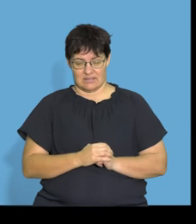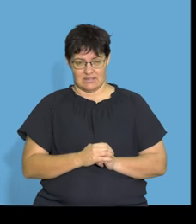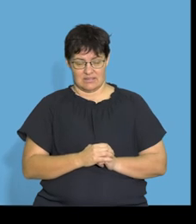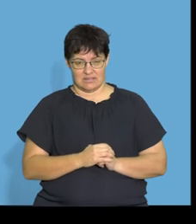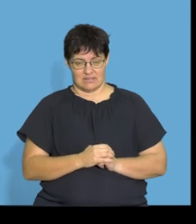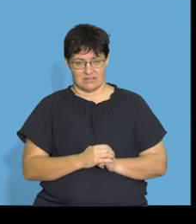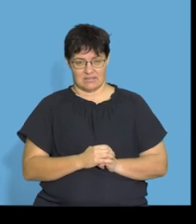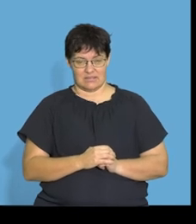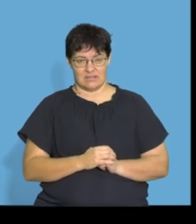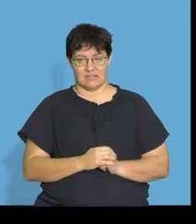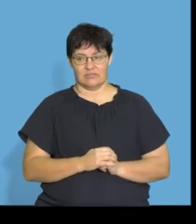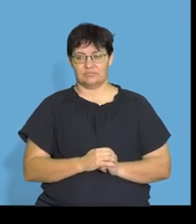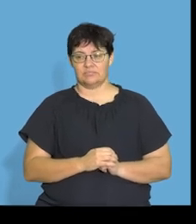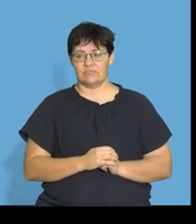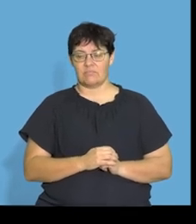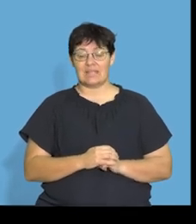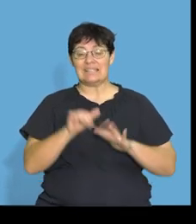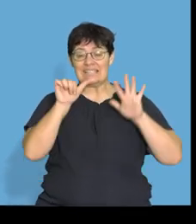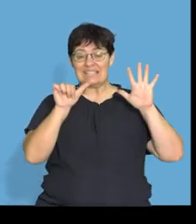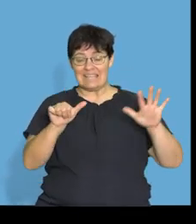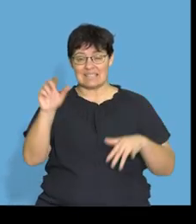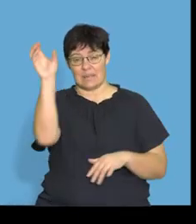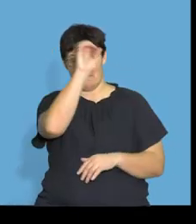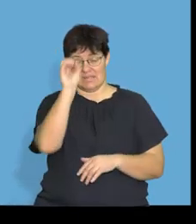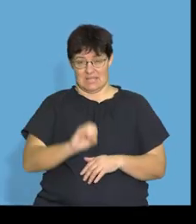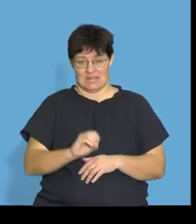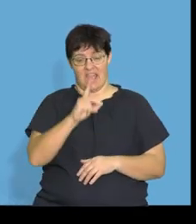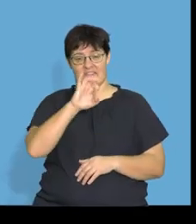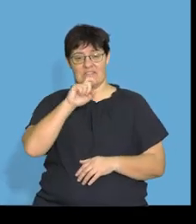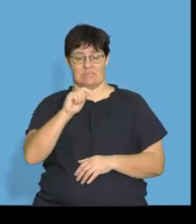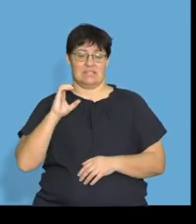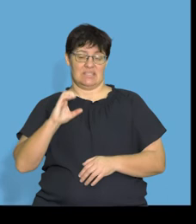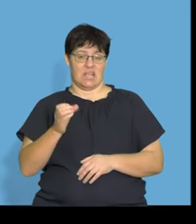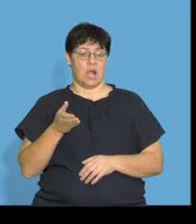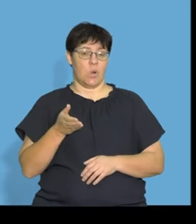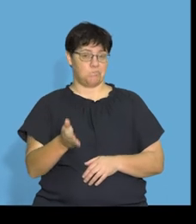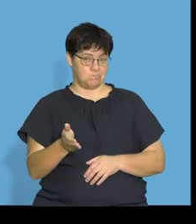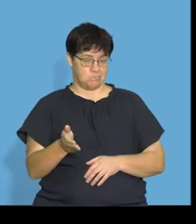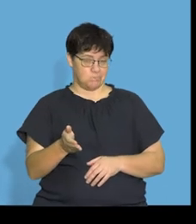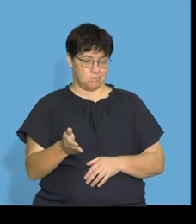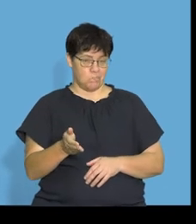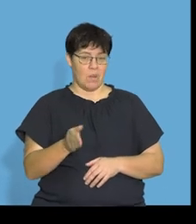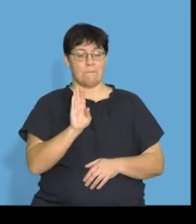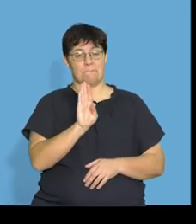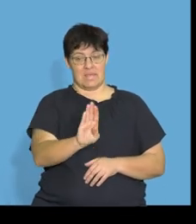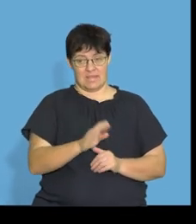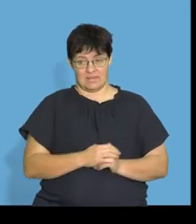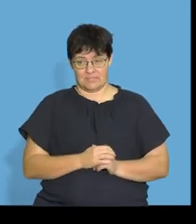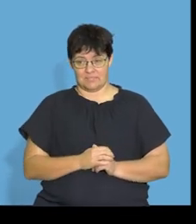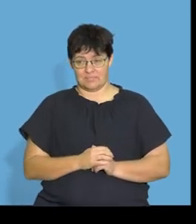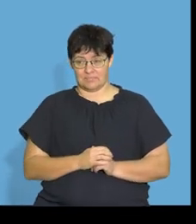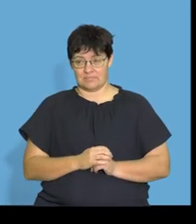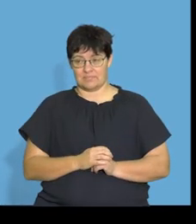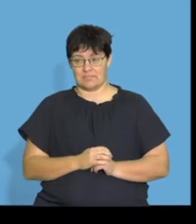Okay, percent. So there's six percent of vitamin C in cereal number